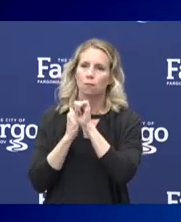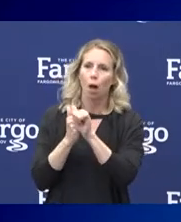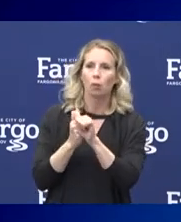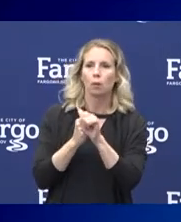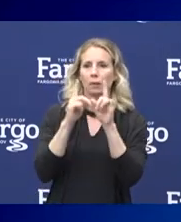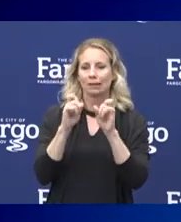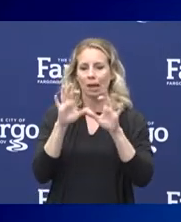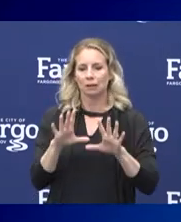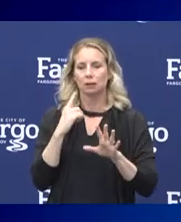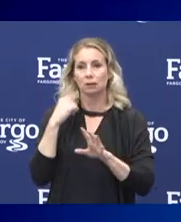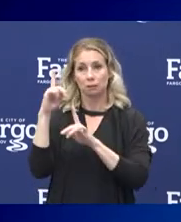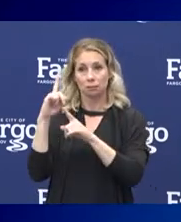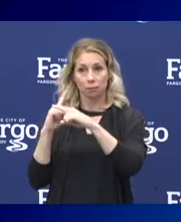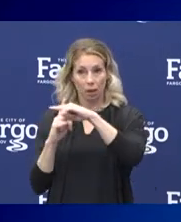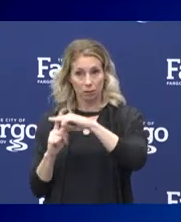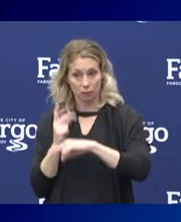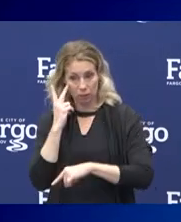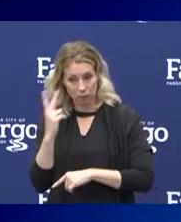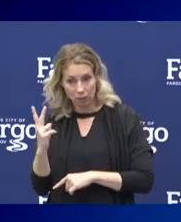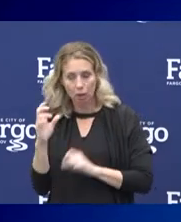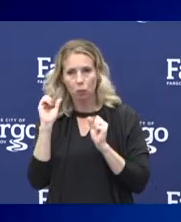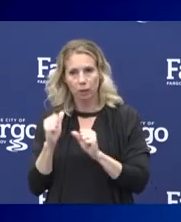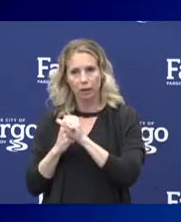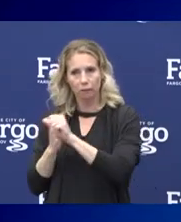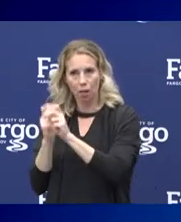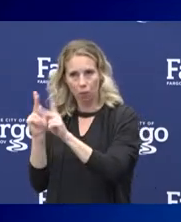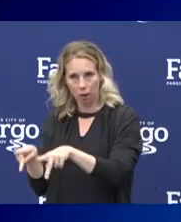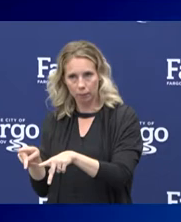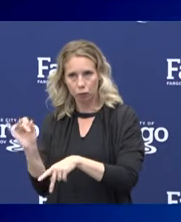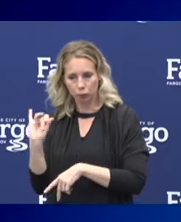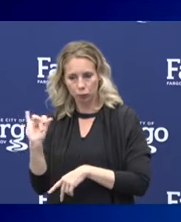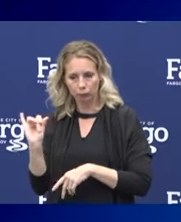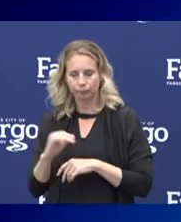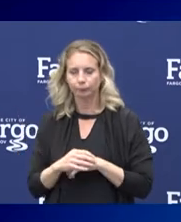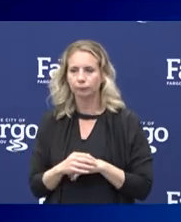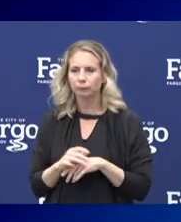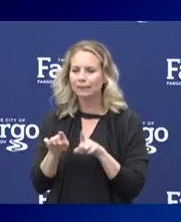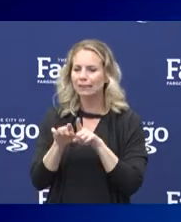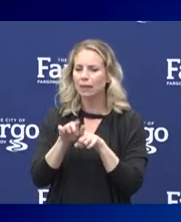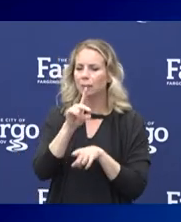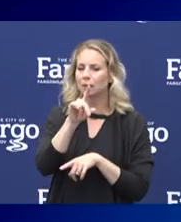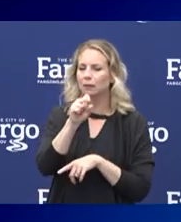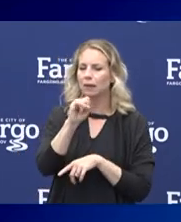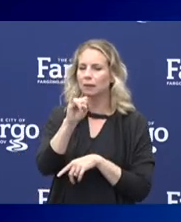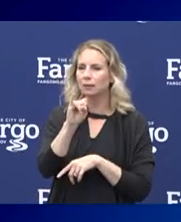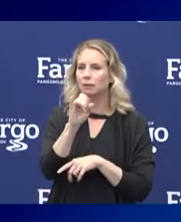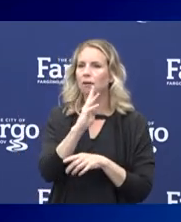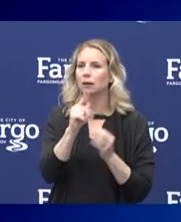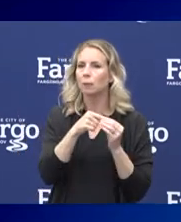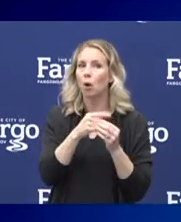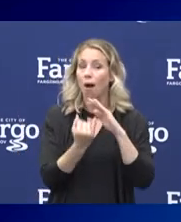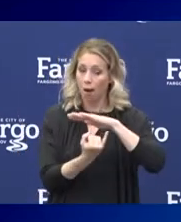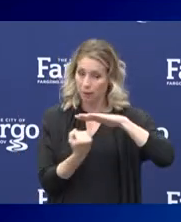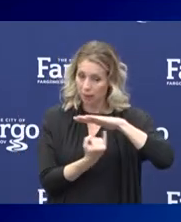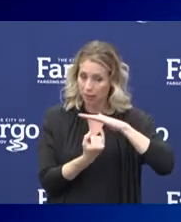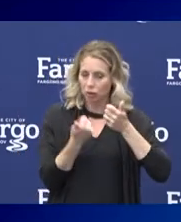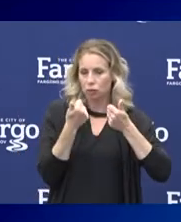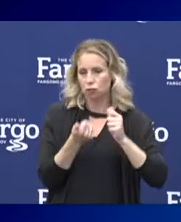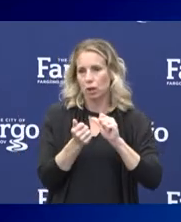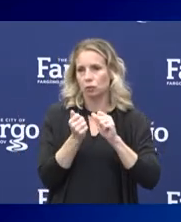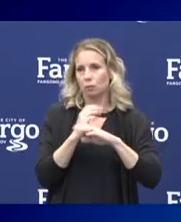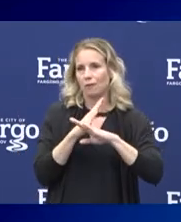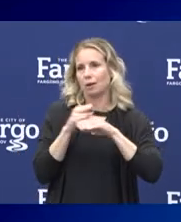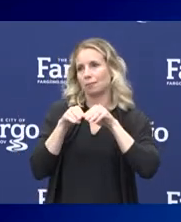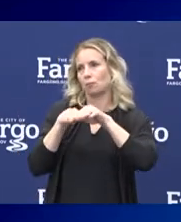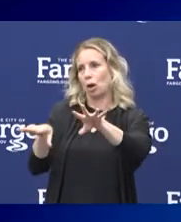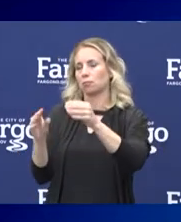that we identify so that we can then do, as Desi talked about earlier, isolation and then trying to prevent the further spread.